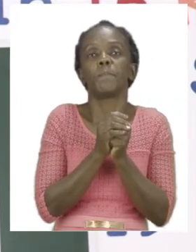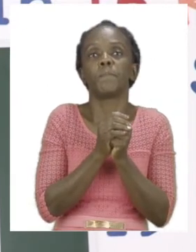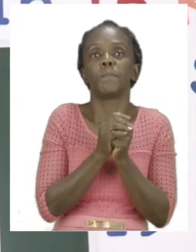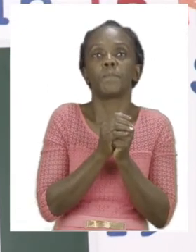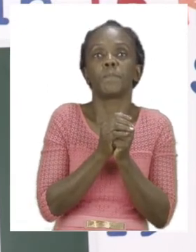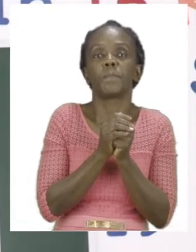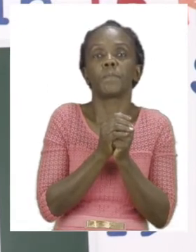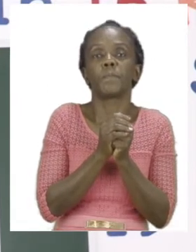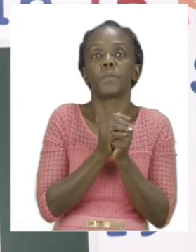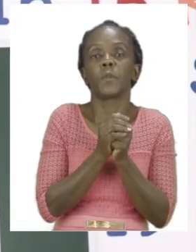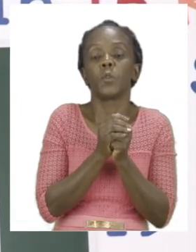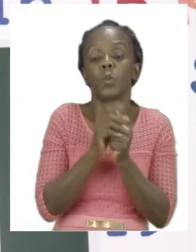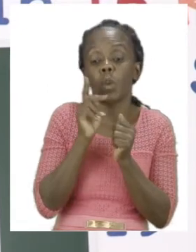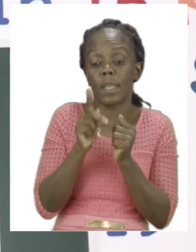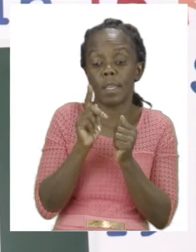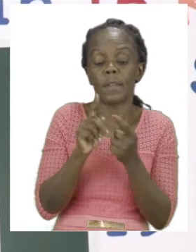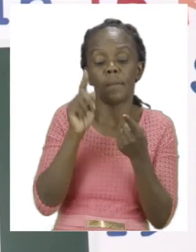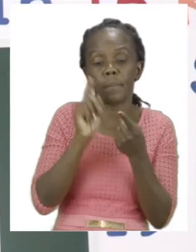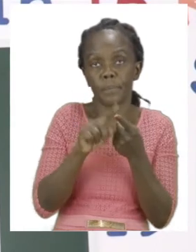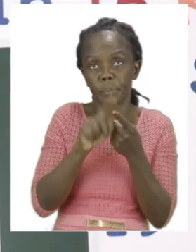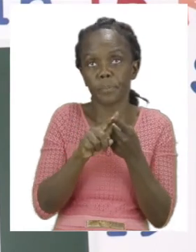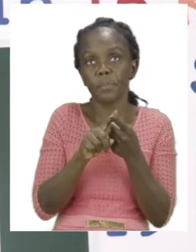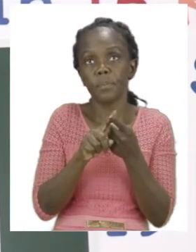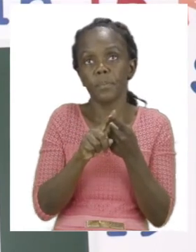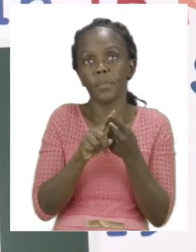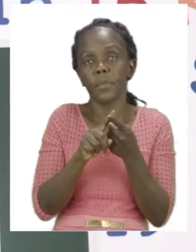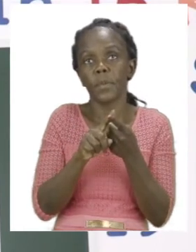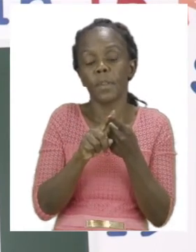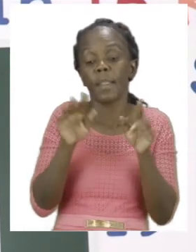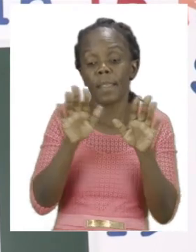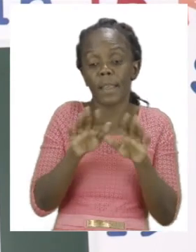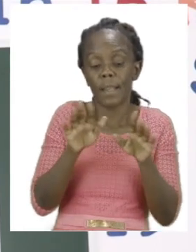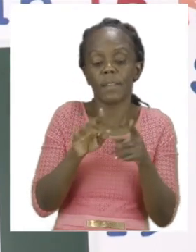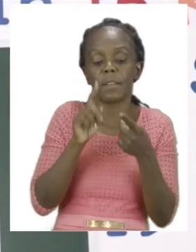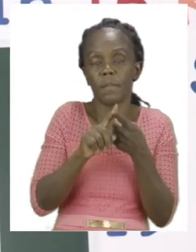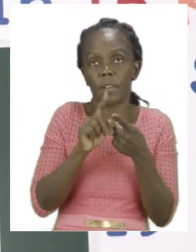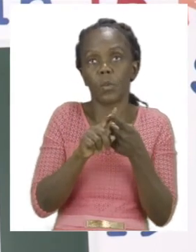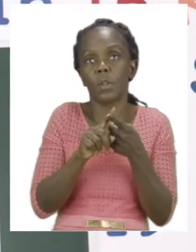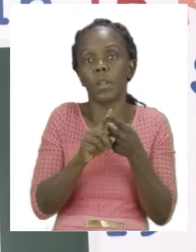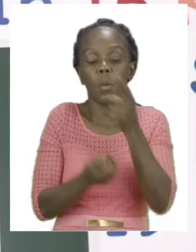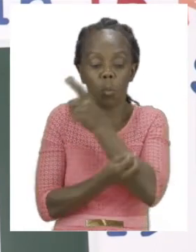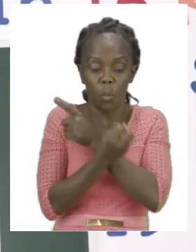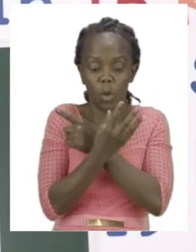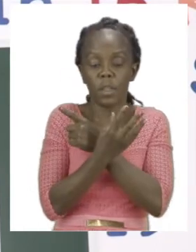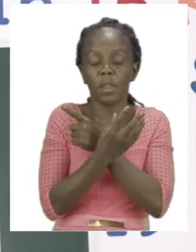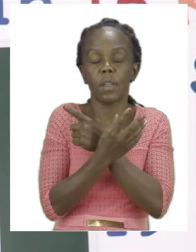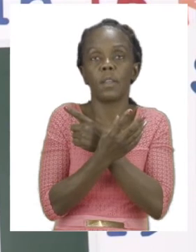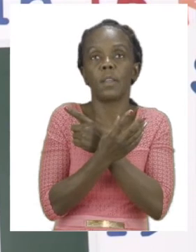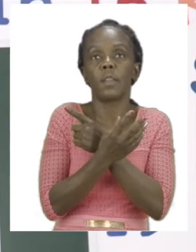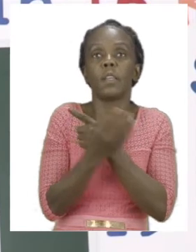afternoon event. And the afternoon event you are going to color it yellow.